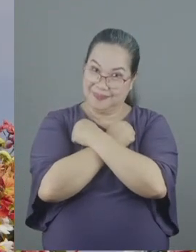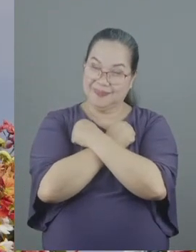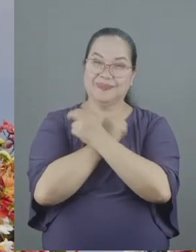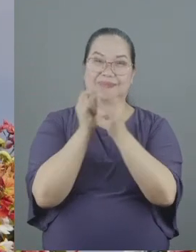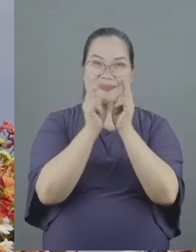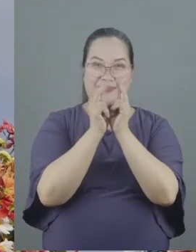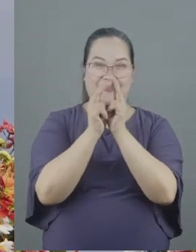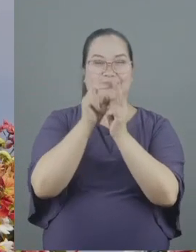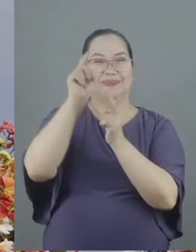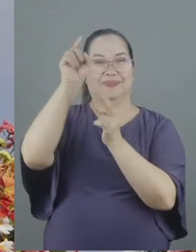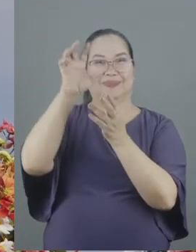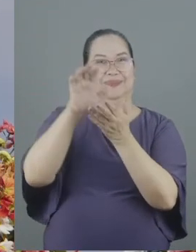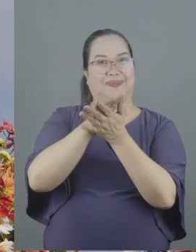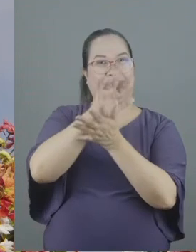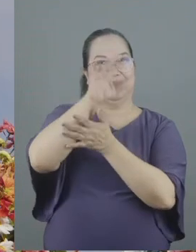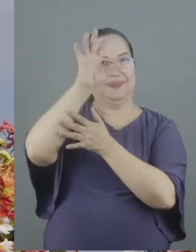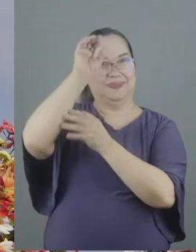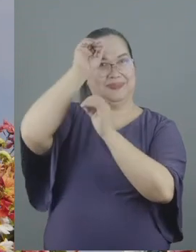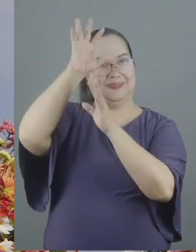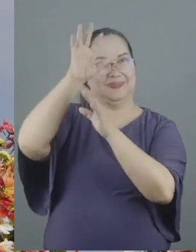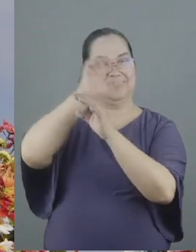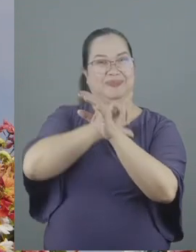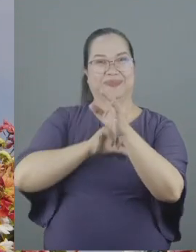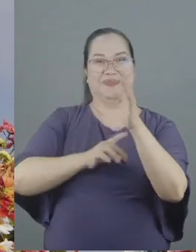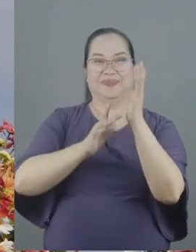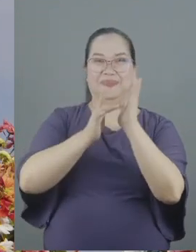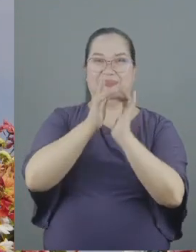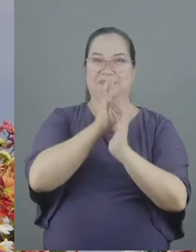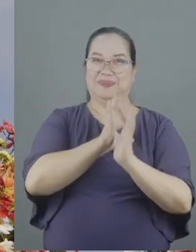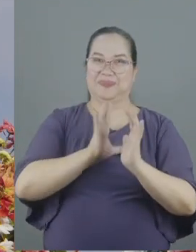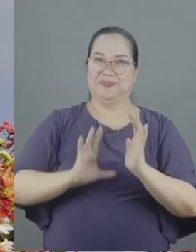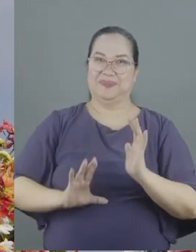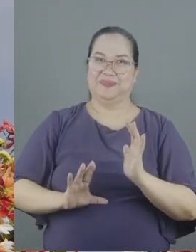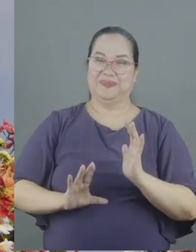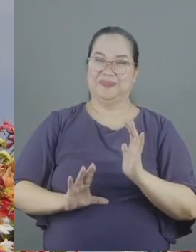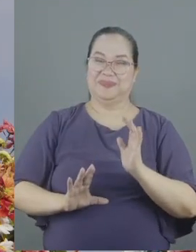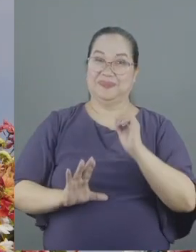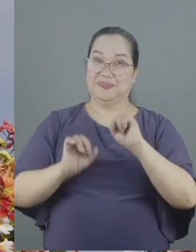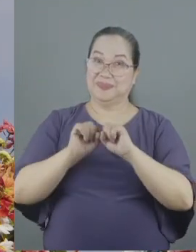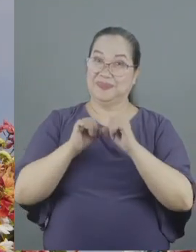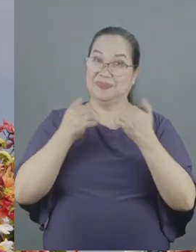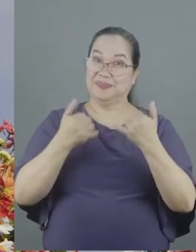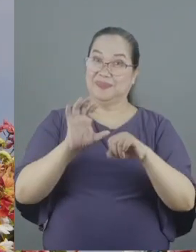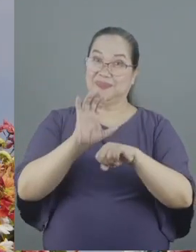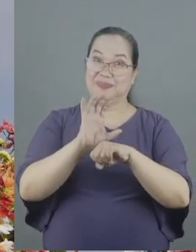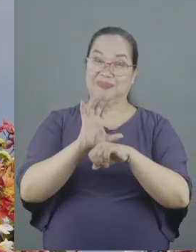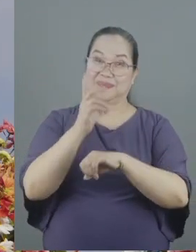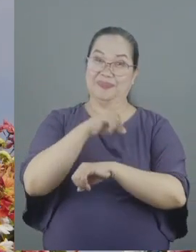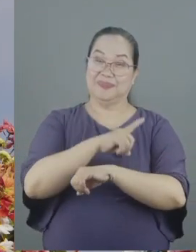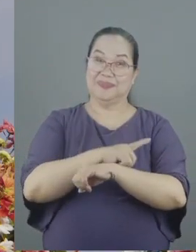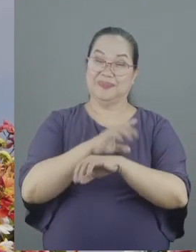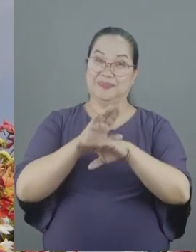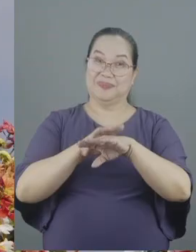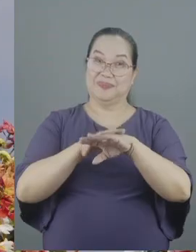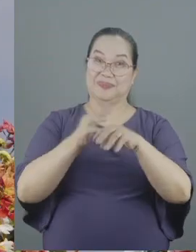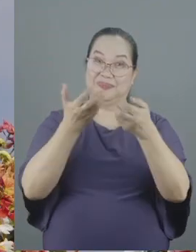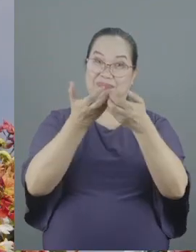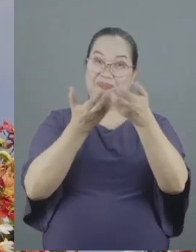glory of God the Father and our Lord Jesus Christ beloved the church today is threatened by division